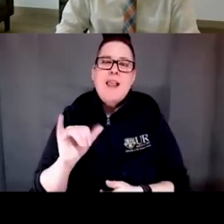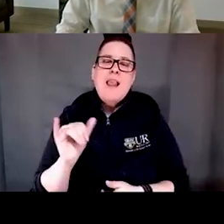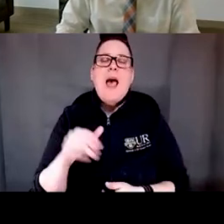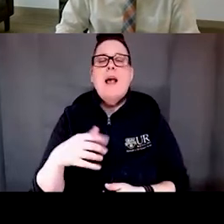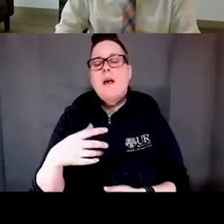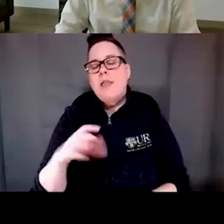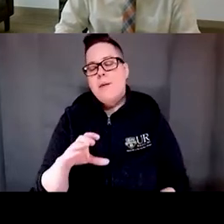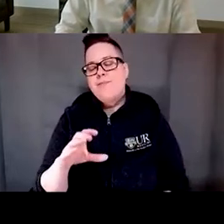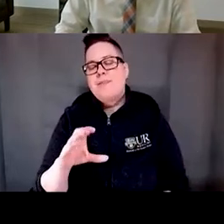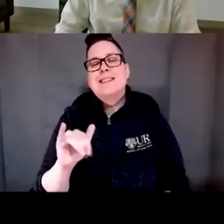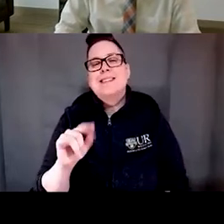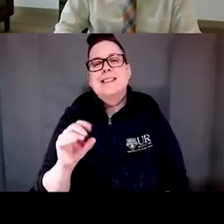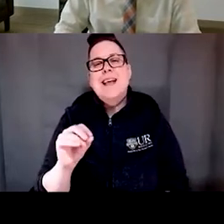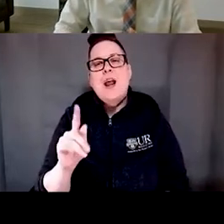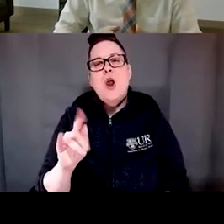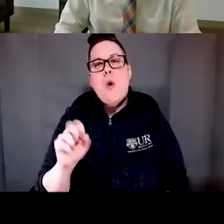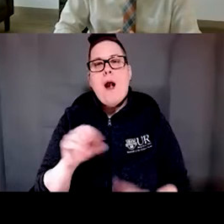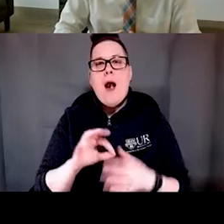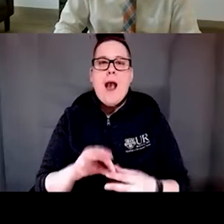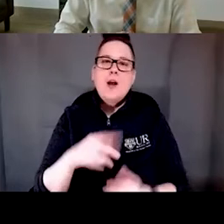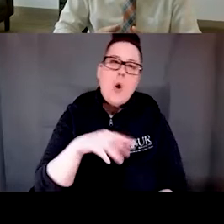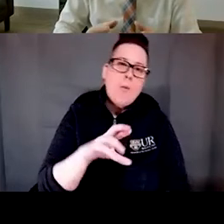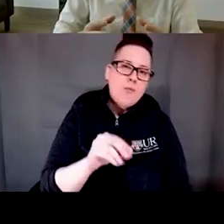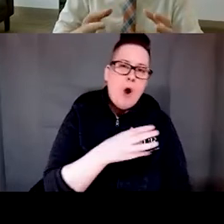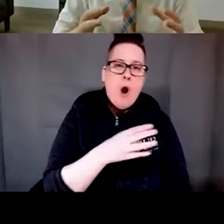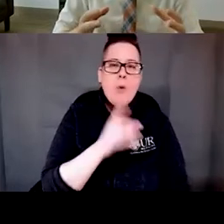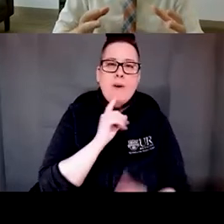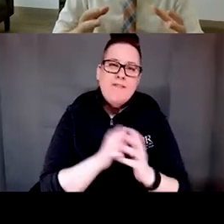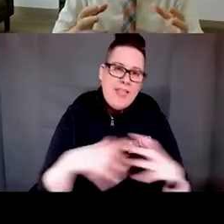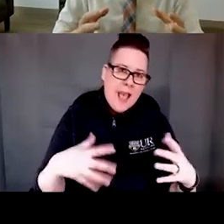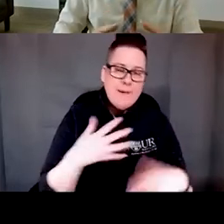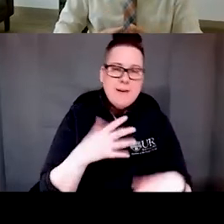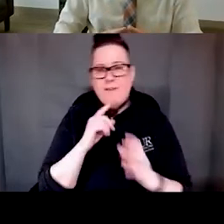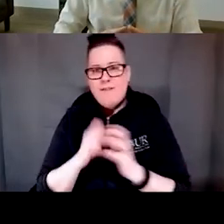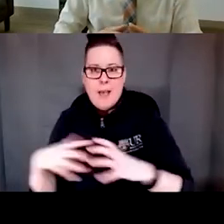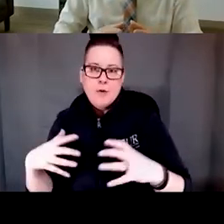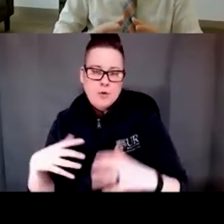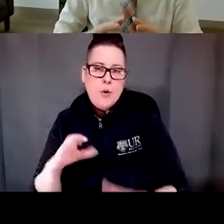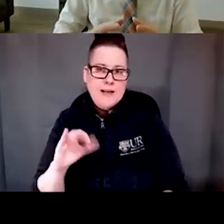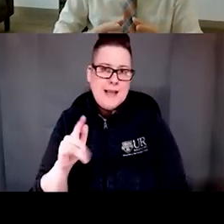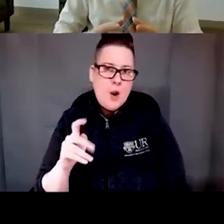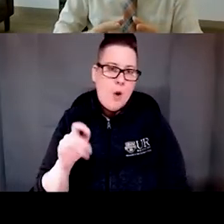cytokines. But what's also very interesting is that health promotion